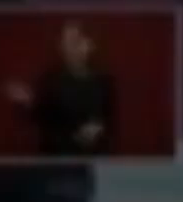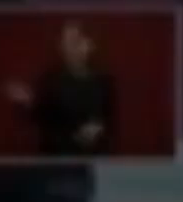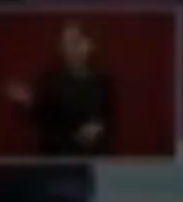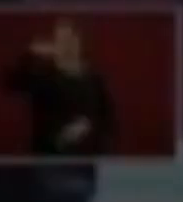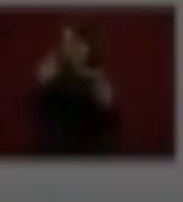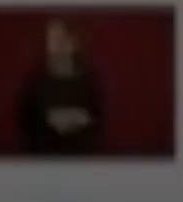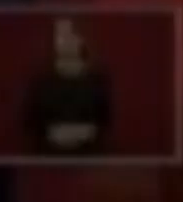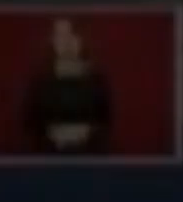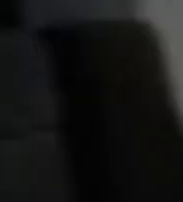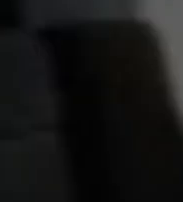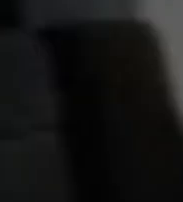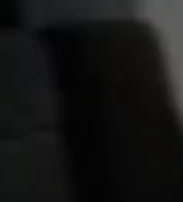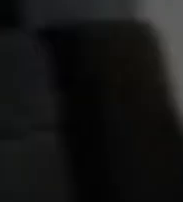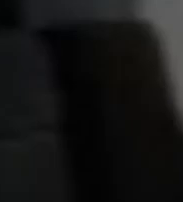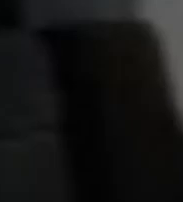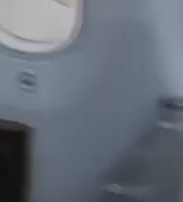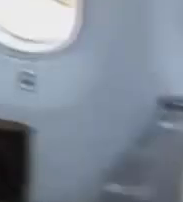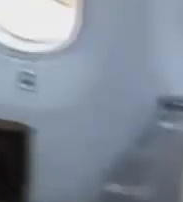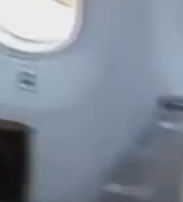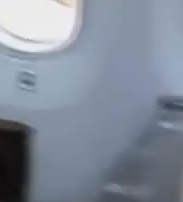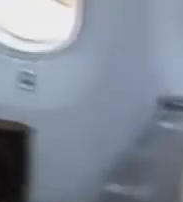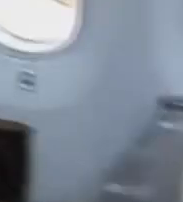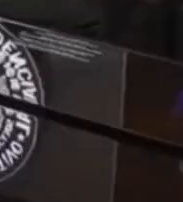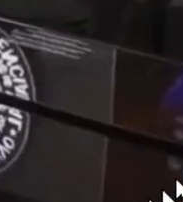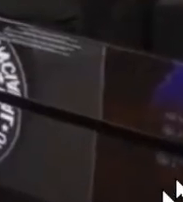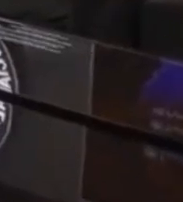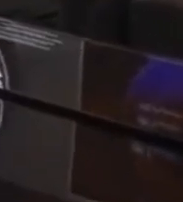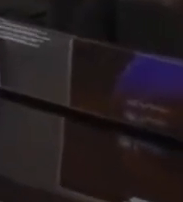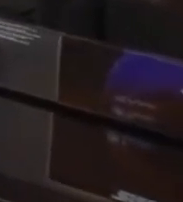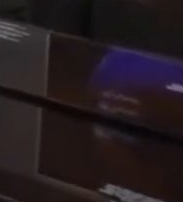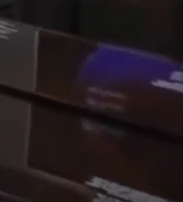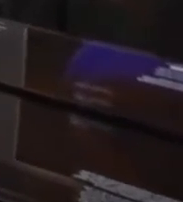Okay, I'm sorry, but I'm going to go past that. Okay,